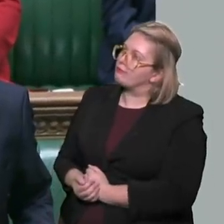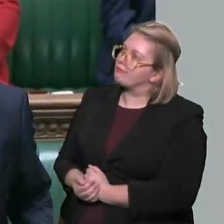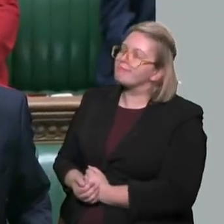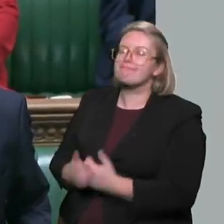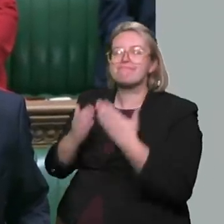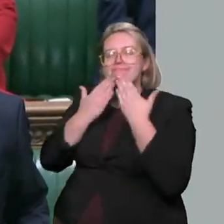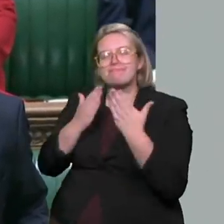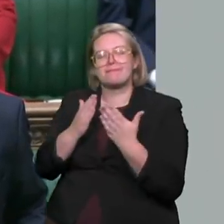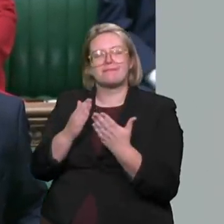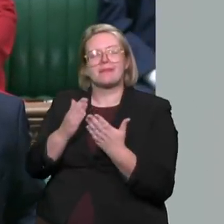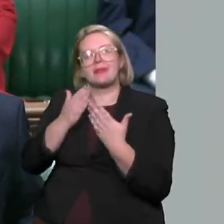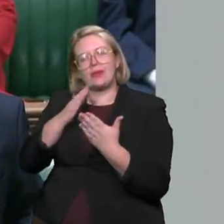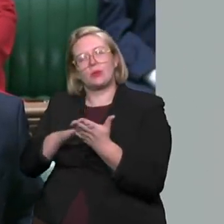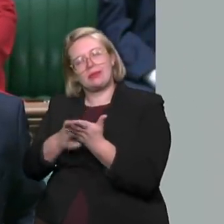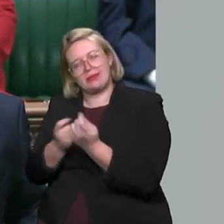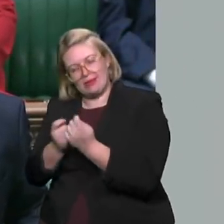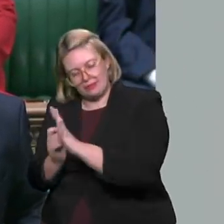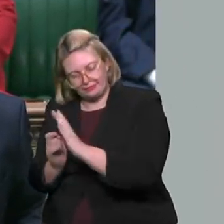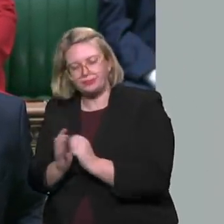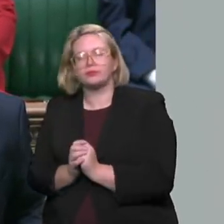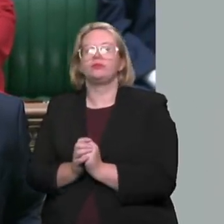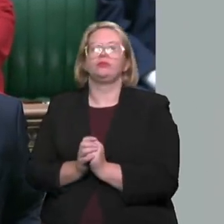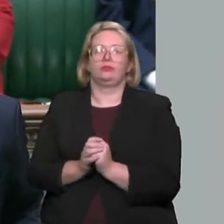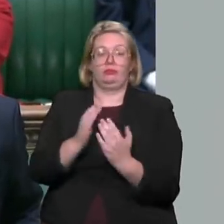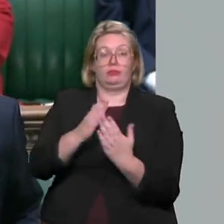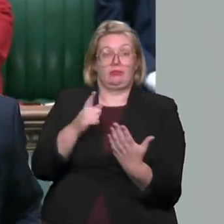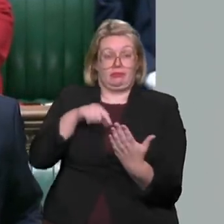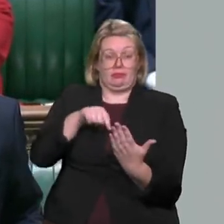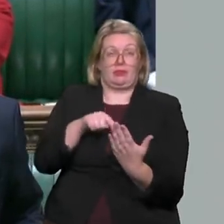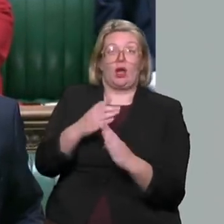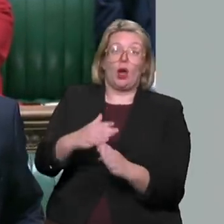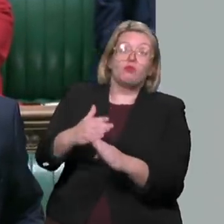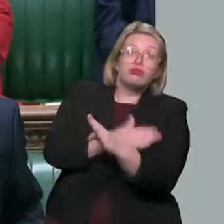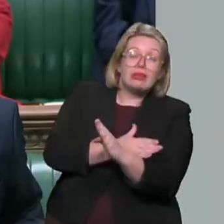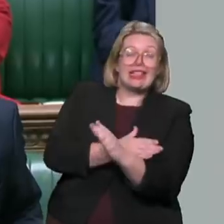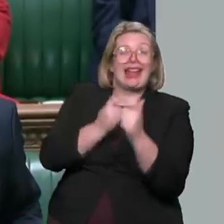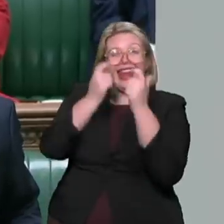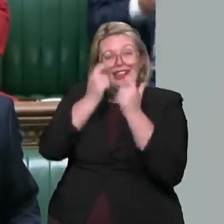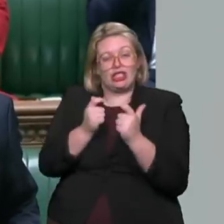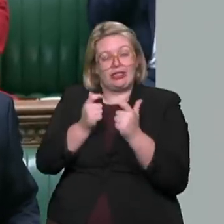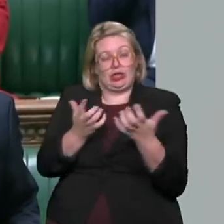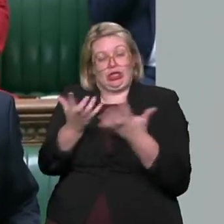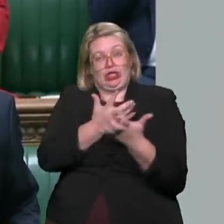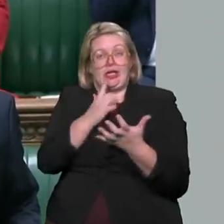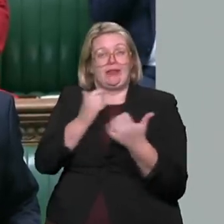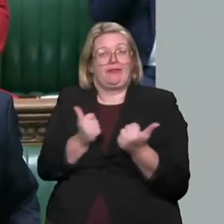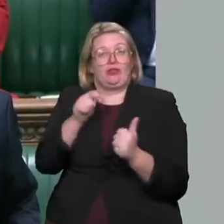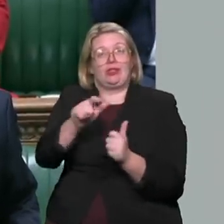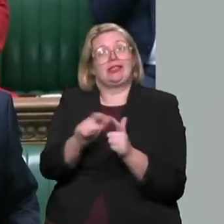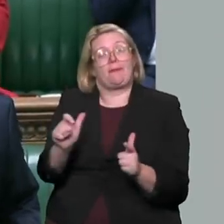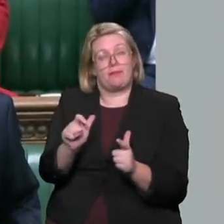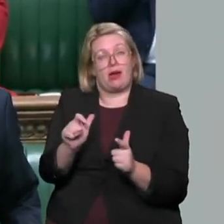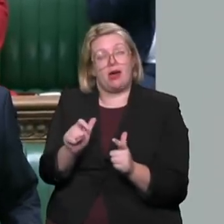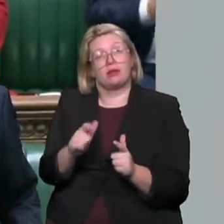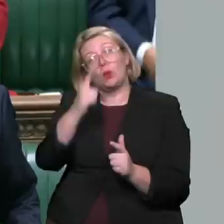from that—and this is not a challenge, it is to clarify—that the pre-legislative scrutiny will be finished in early December, and the second